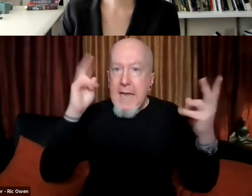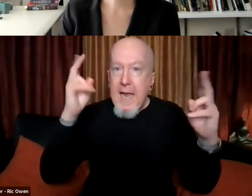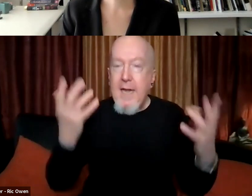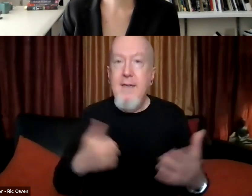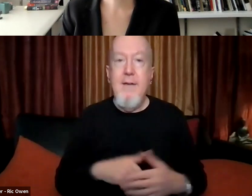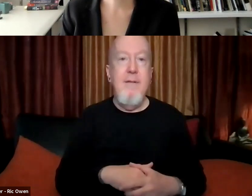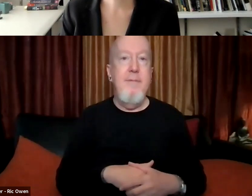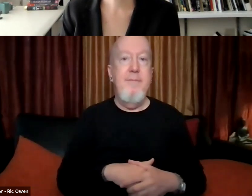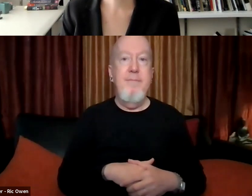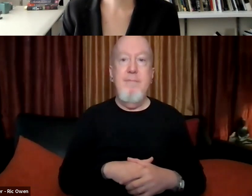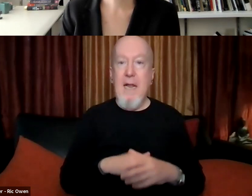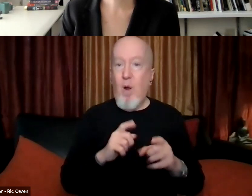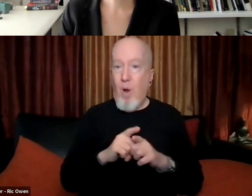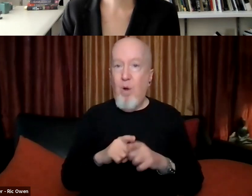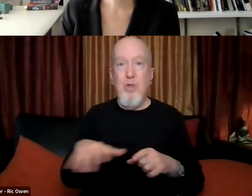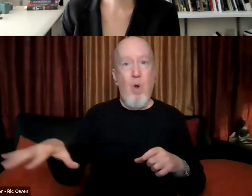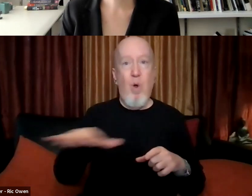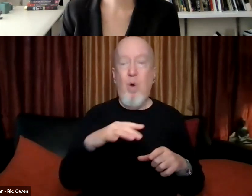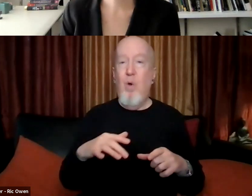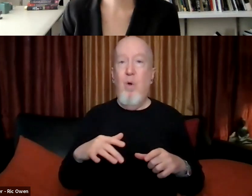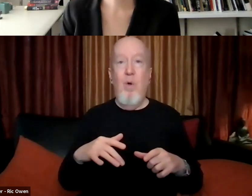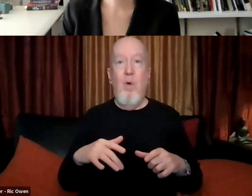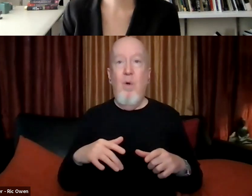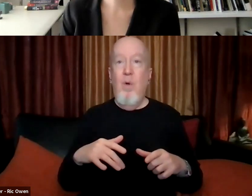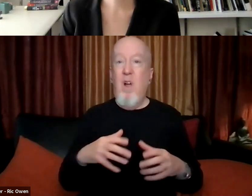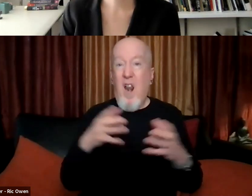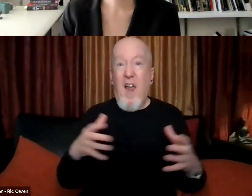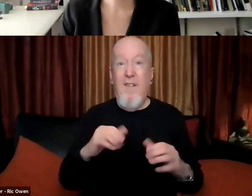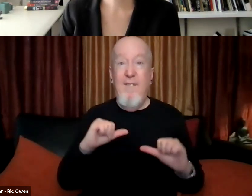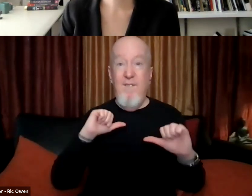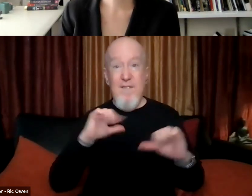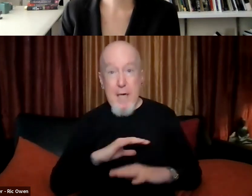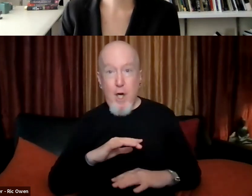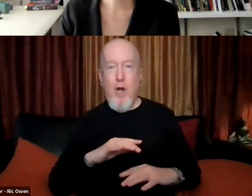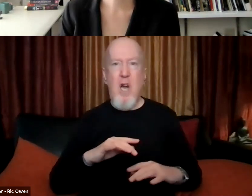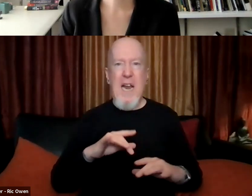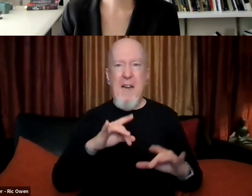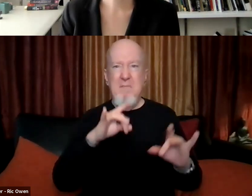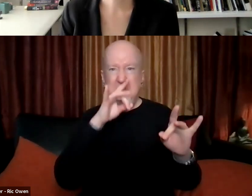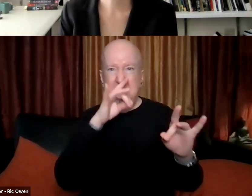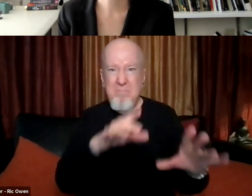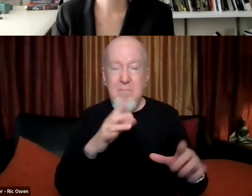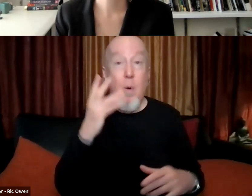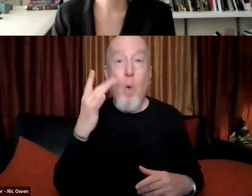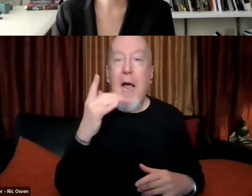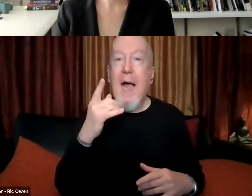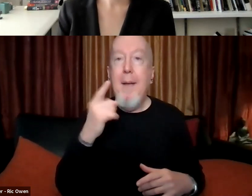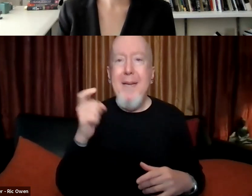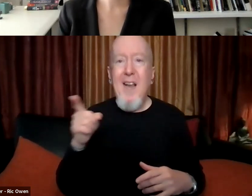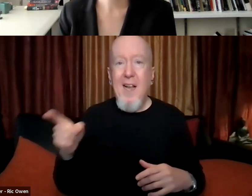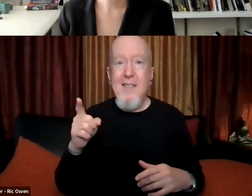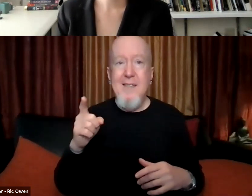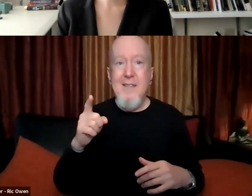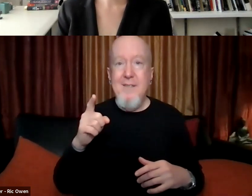um, fear and vitriol because of ignorance, um, quite frankly.